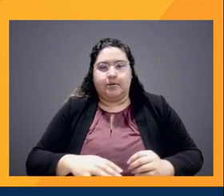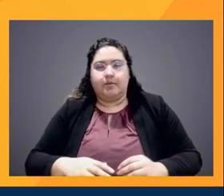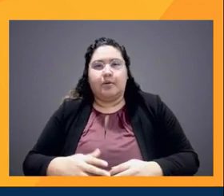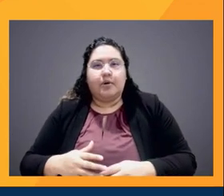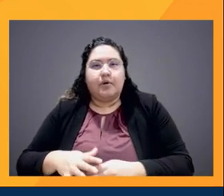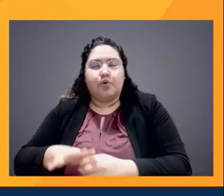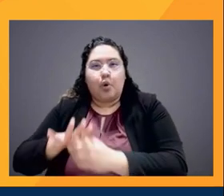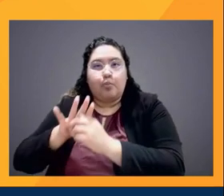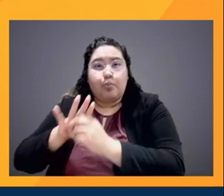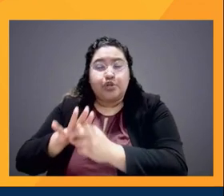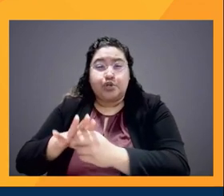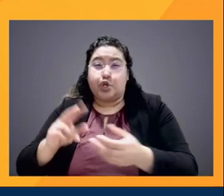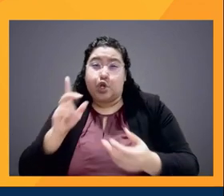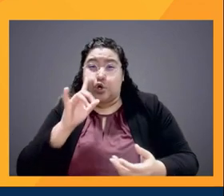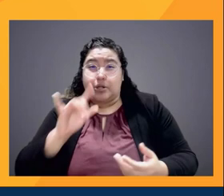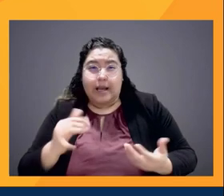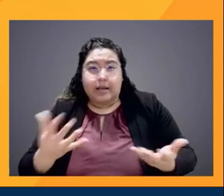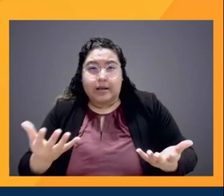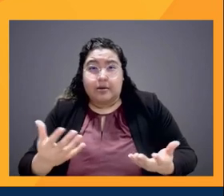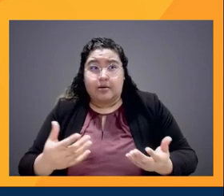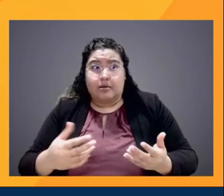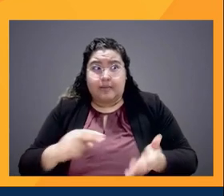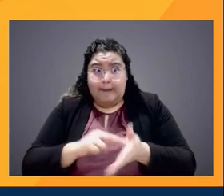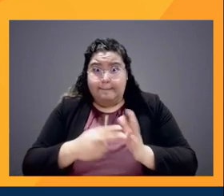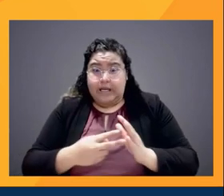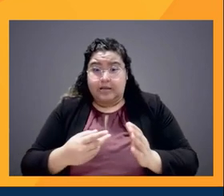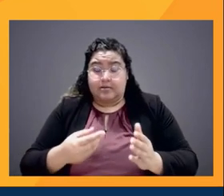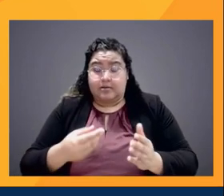buying tickets, showing up, what would you say, Manny?